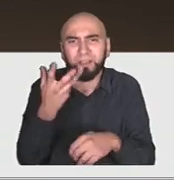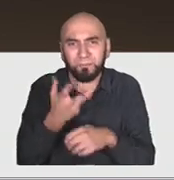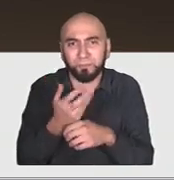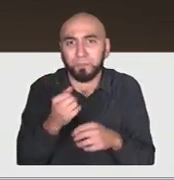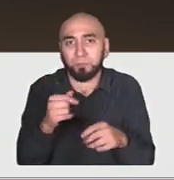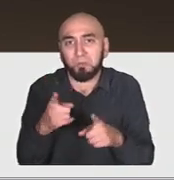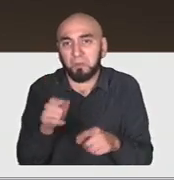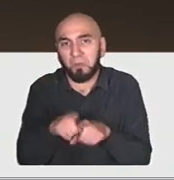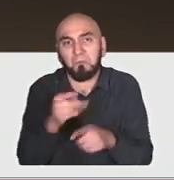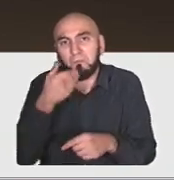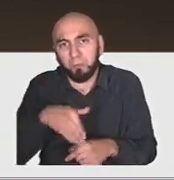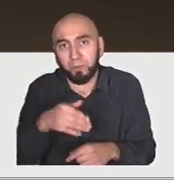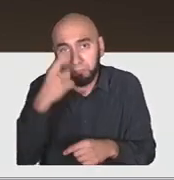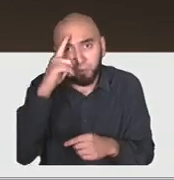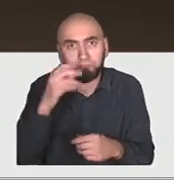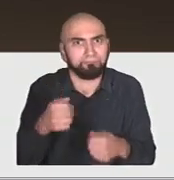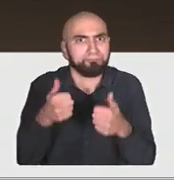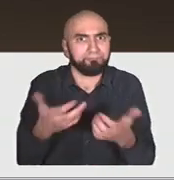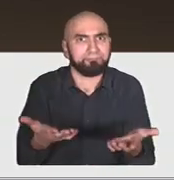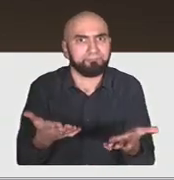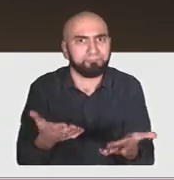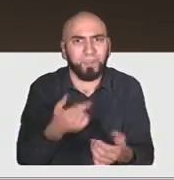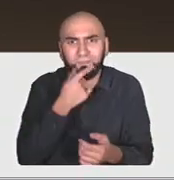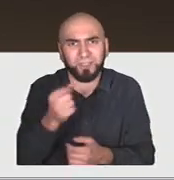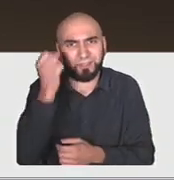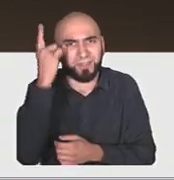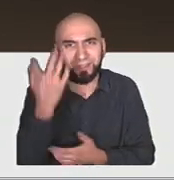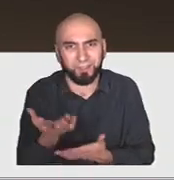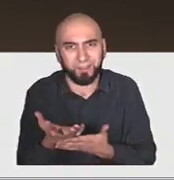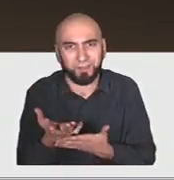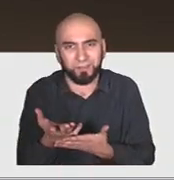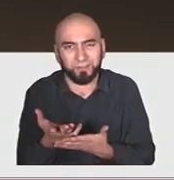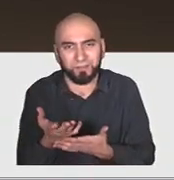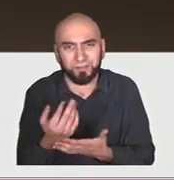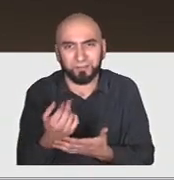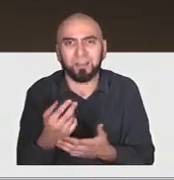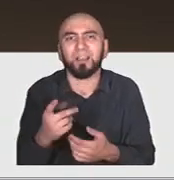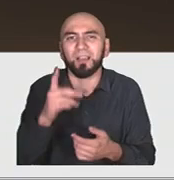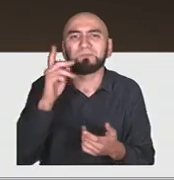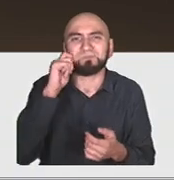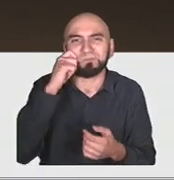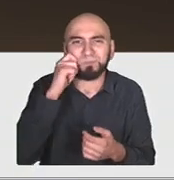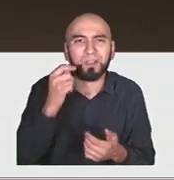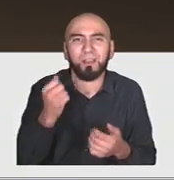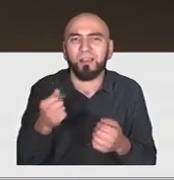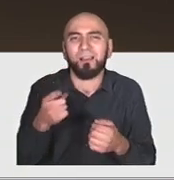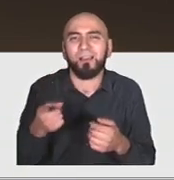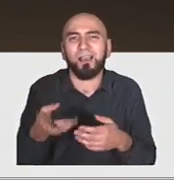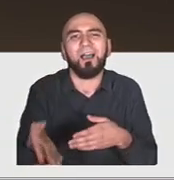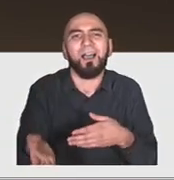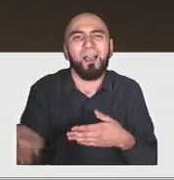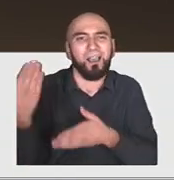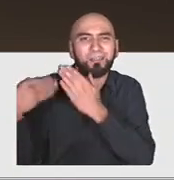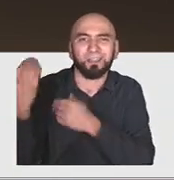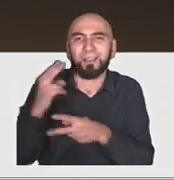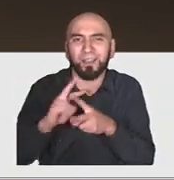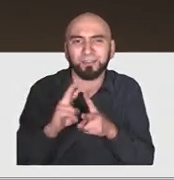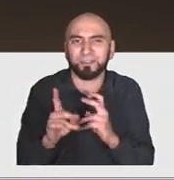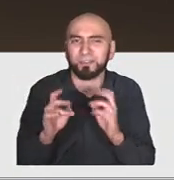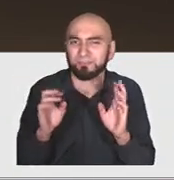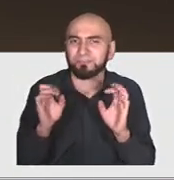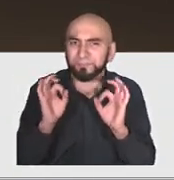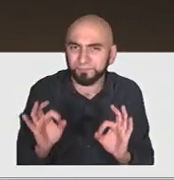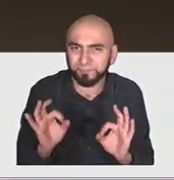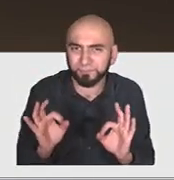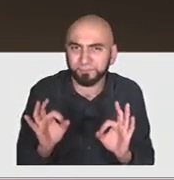look at the early era, the original apps were home appliances that did save our time. They sat in a corner. We could press a button.